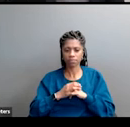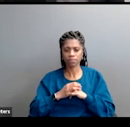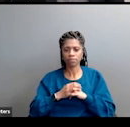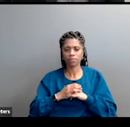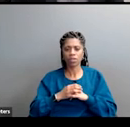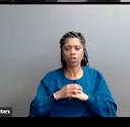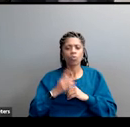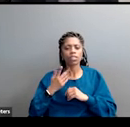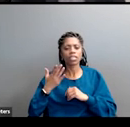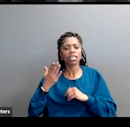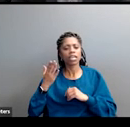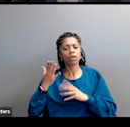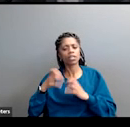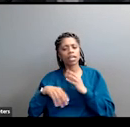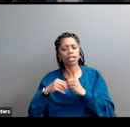to add here.